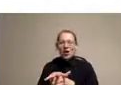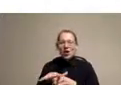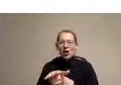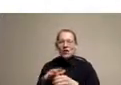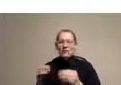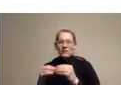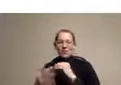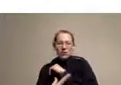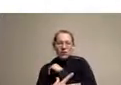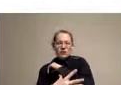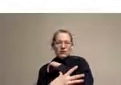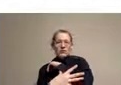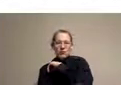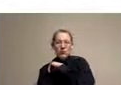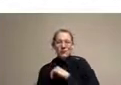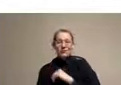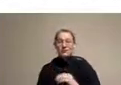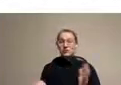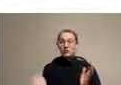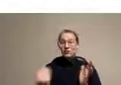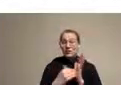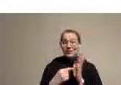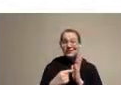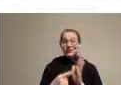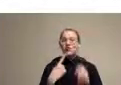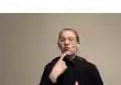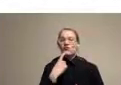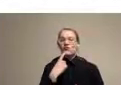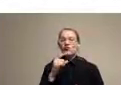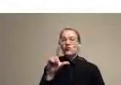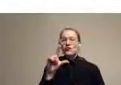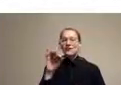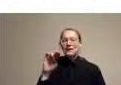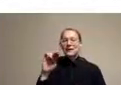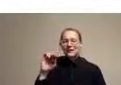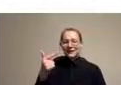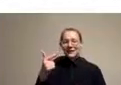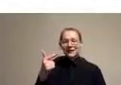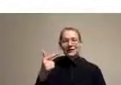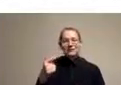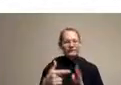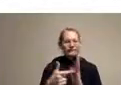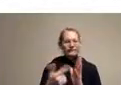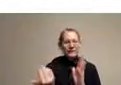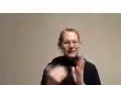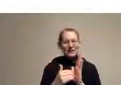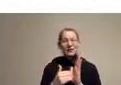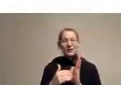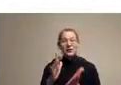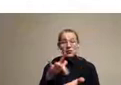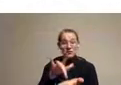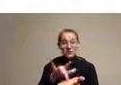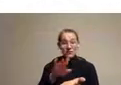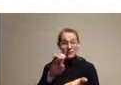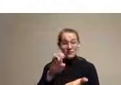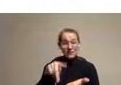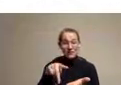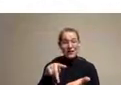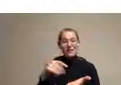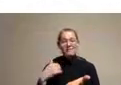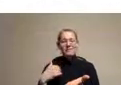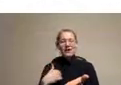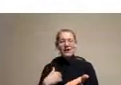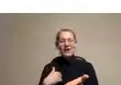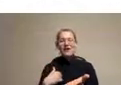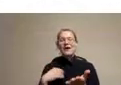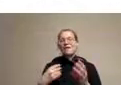is the same map of redlining I showed you before, only now rendered in sort of fancy geographic imaging software. The map in the middle looks at neighborhood foreclosure rate